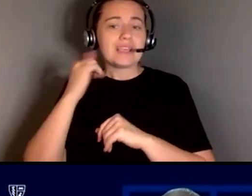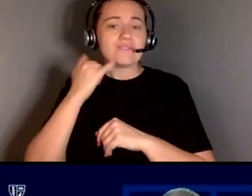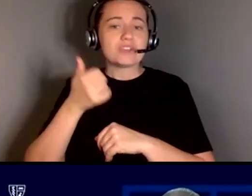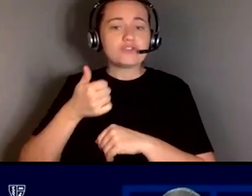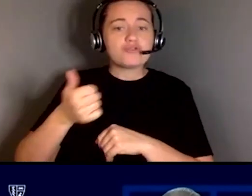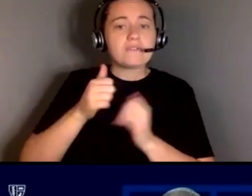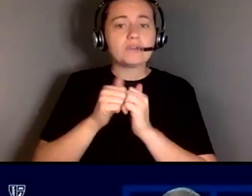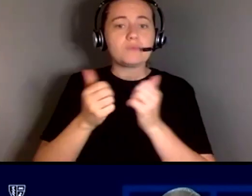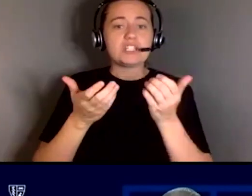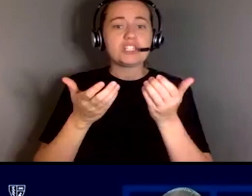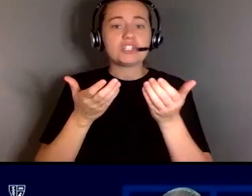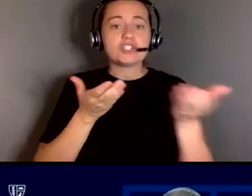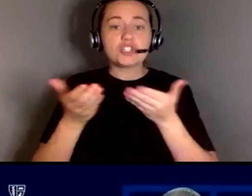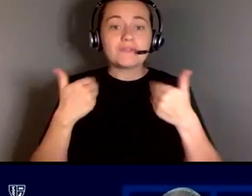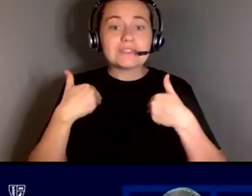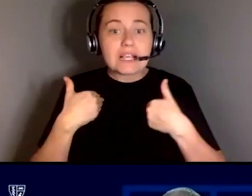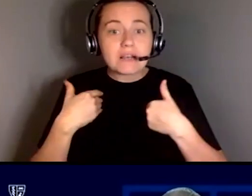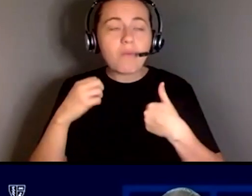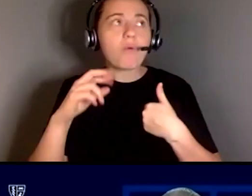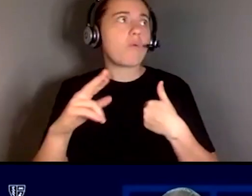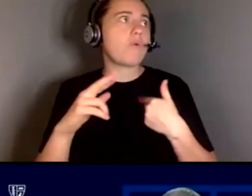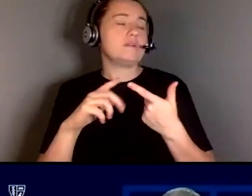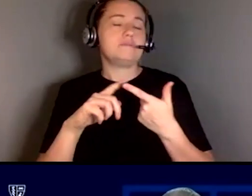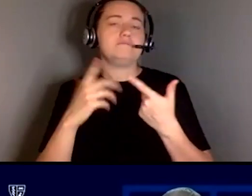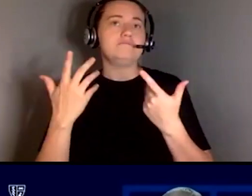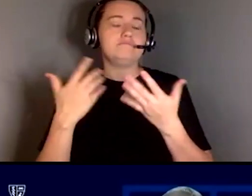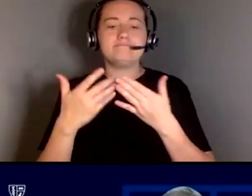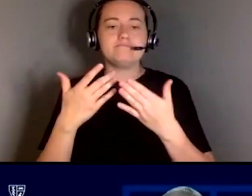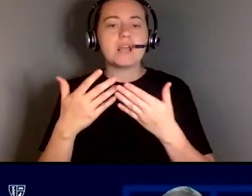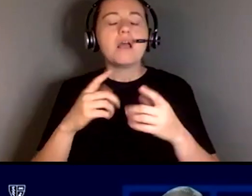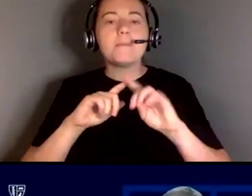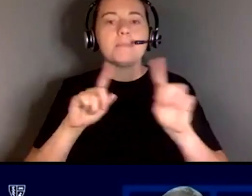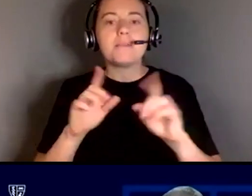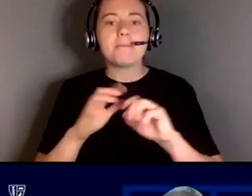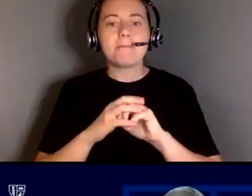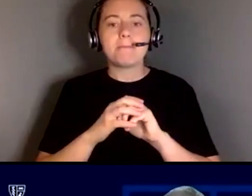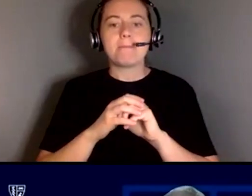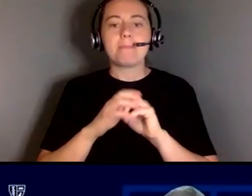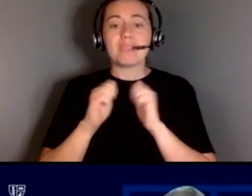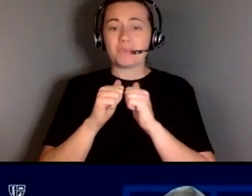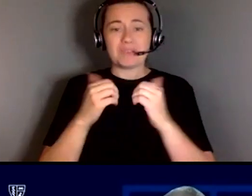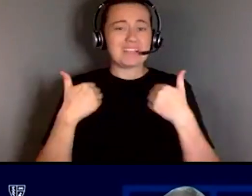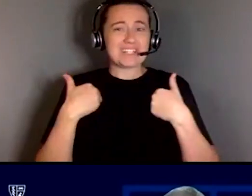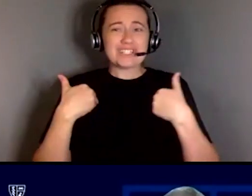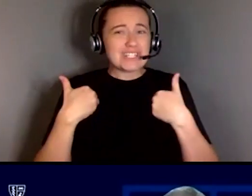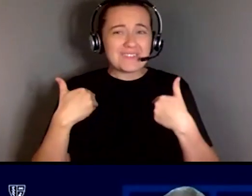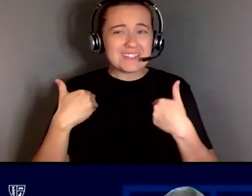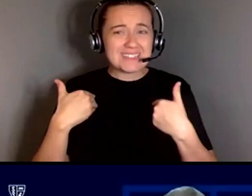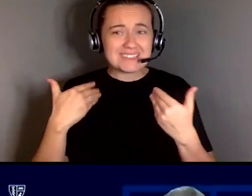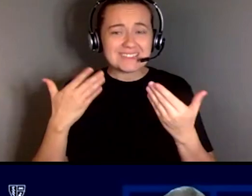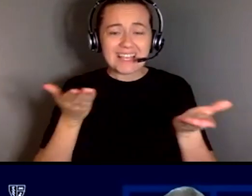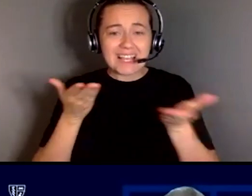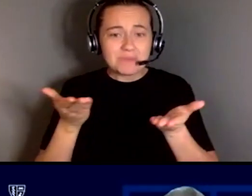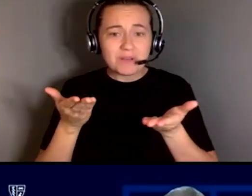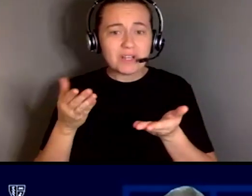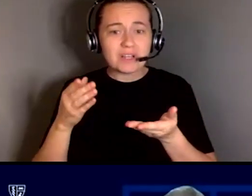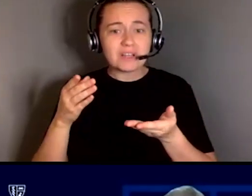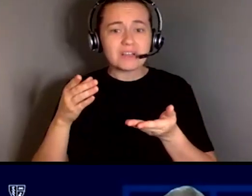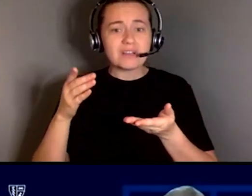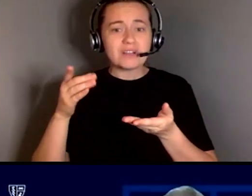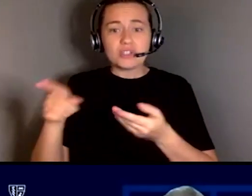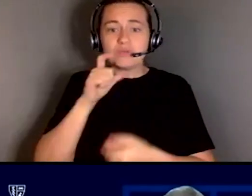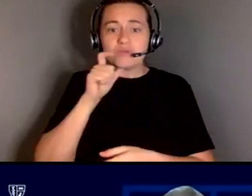animal um but little things like with a service animal you do not acknowledge their presence